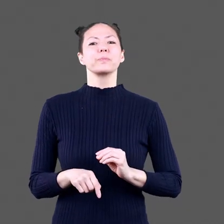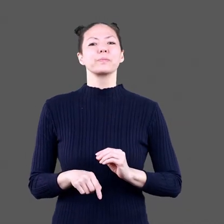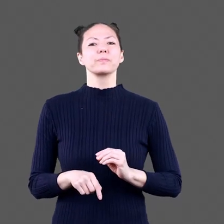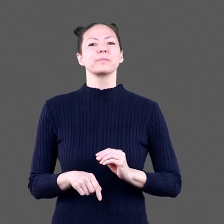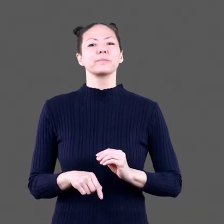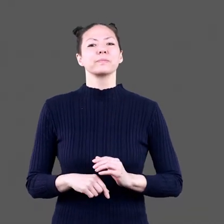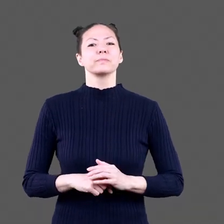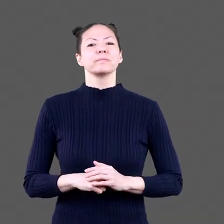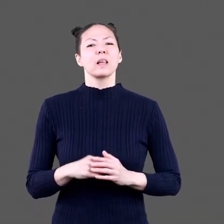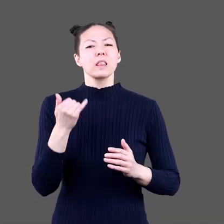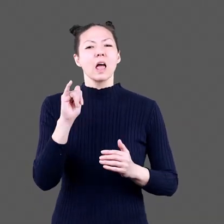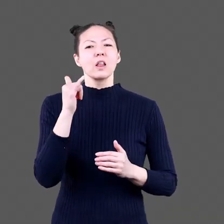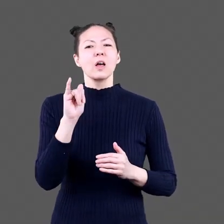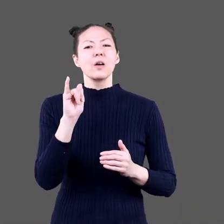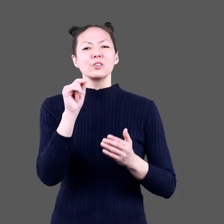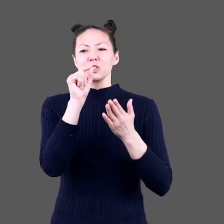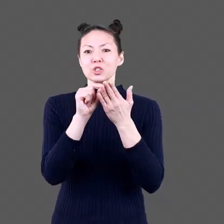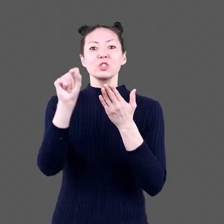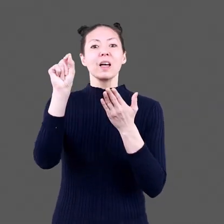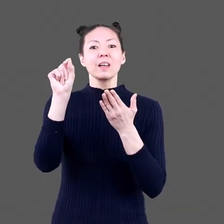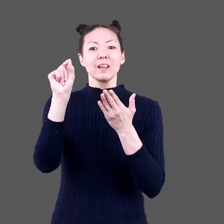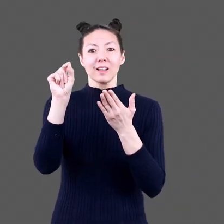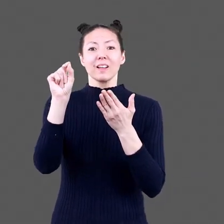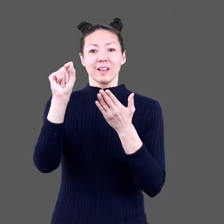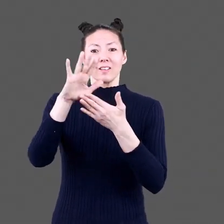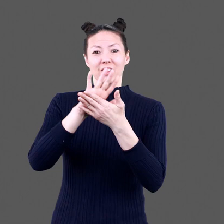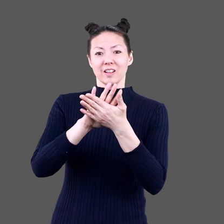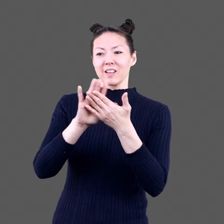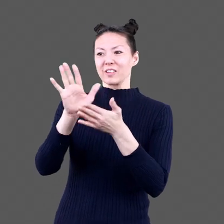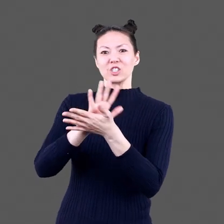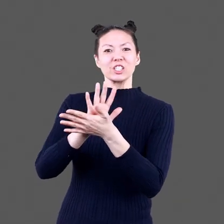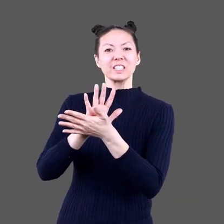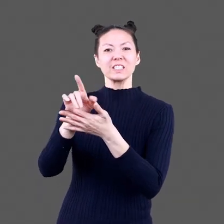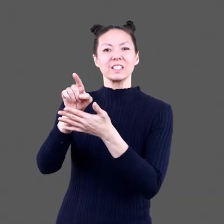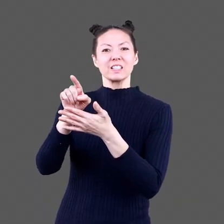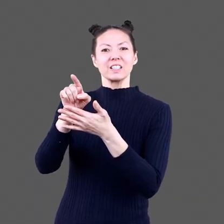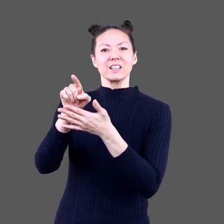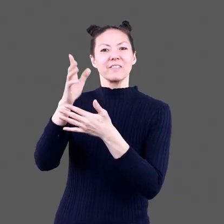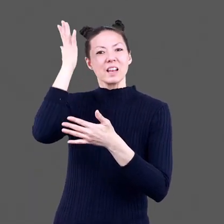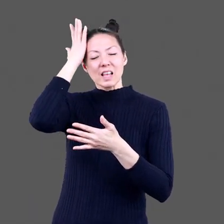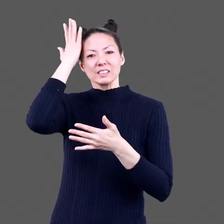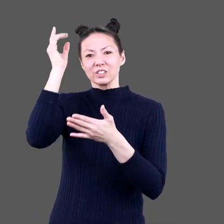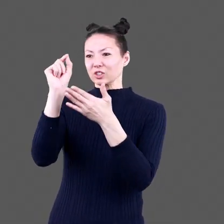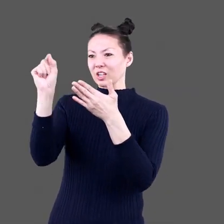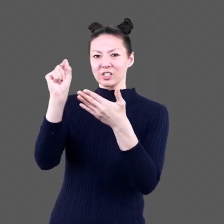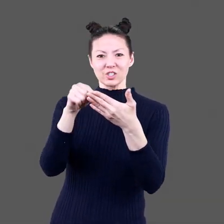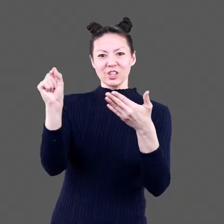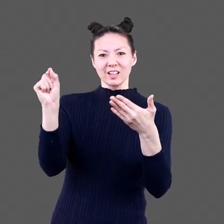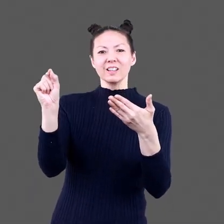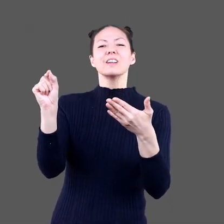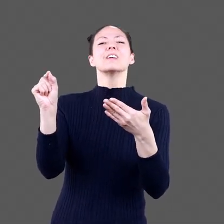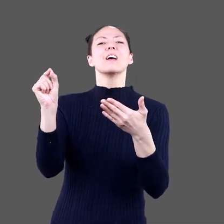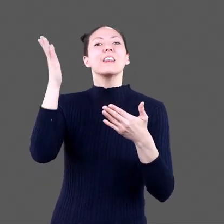Tomatoes A yellow check mark covers a pile of shredded lettuce Next to a round head of lettuce